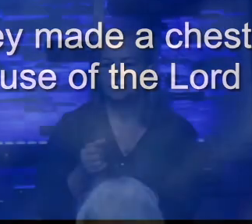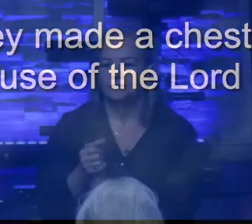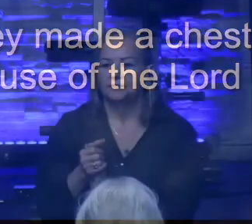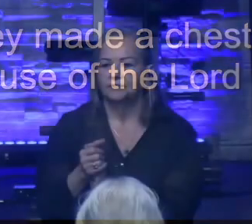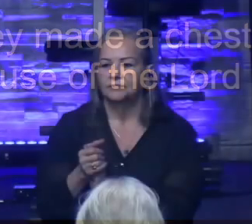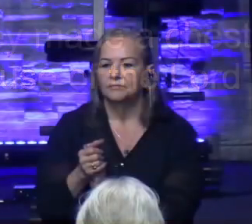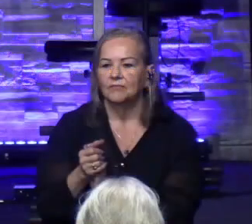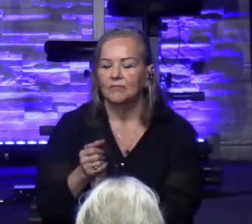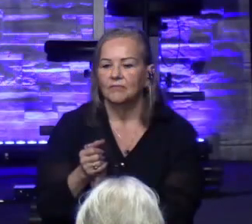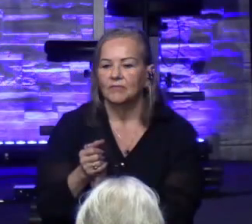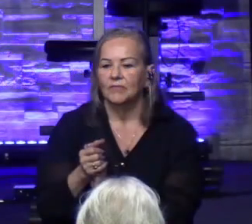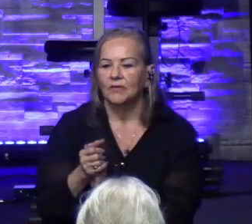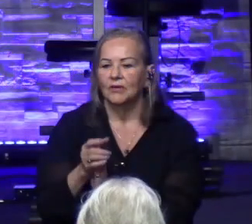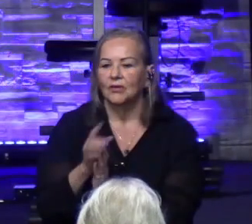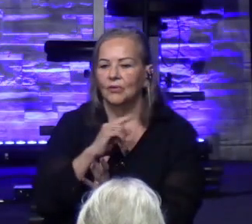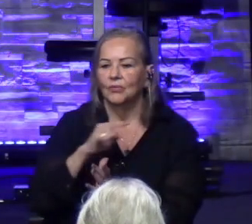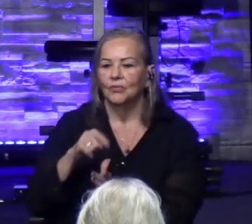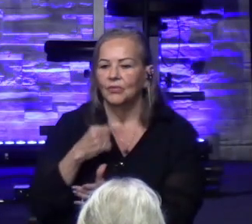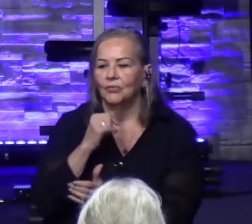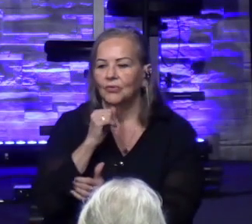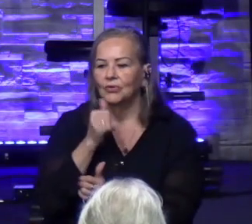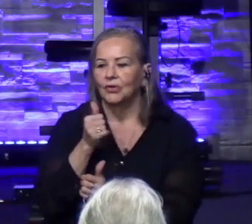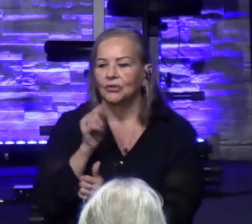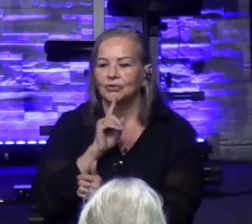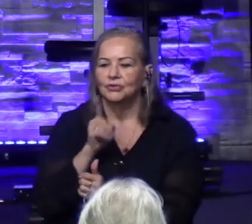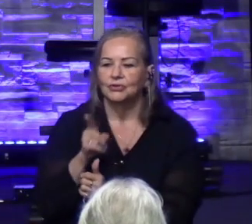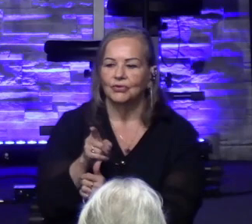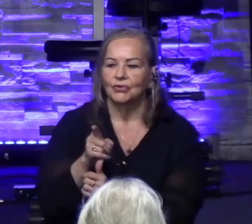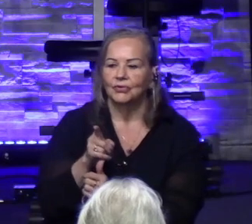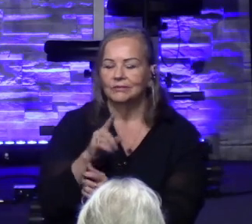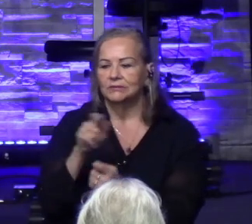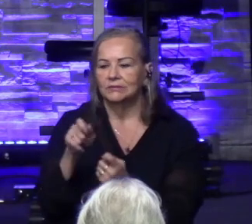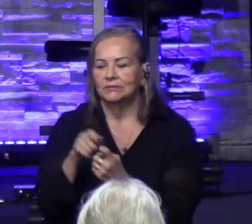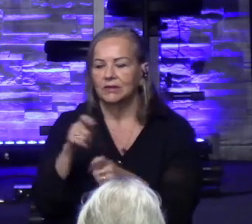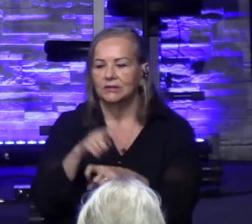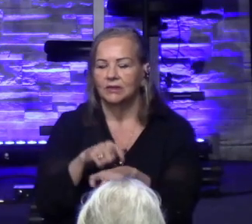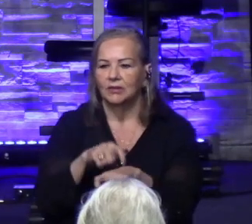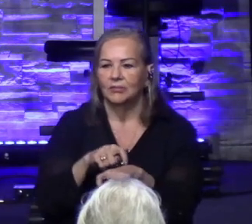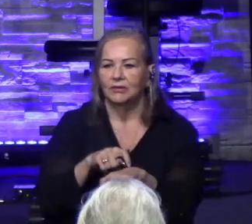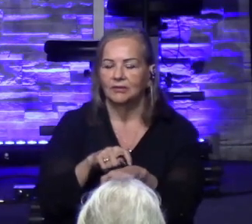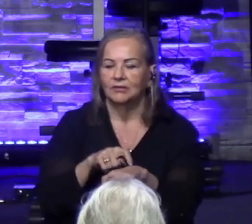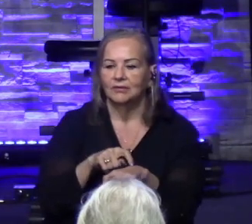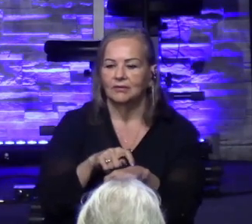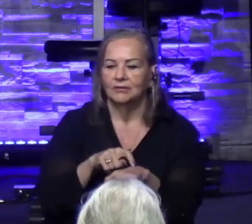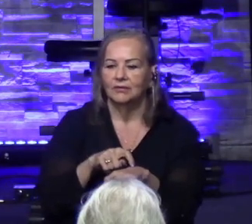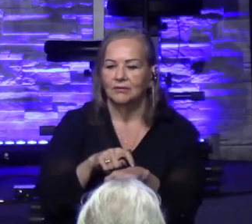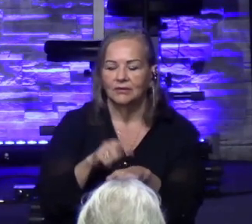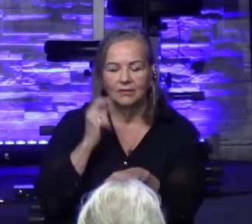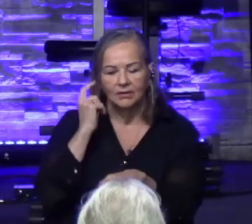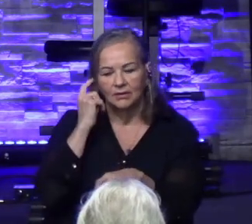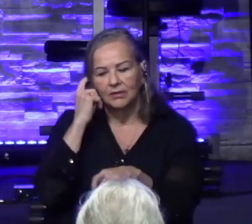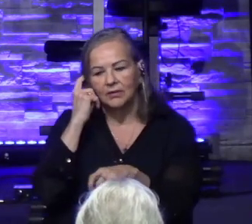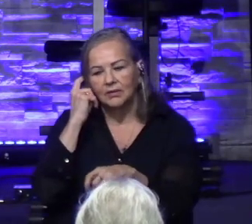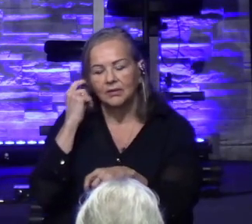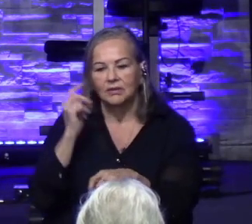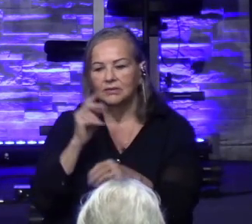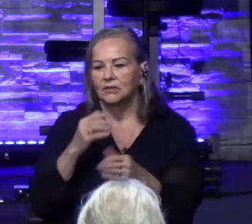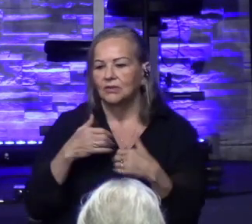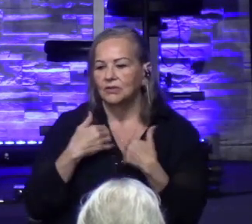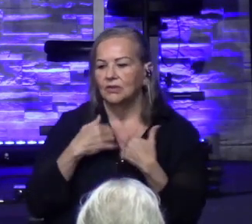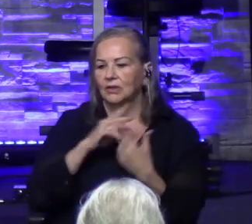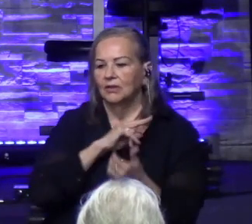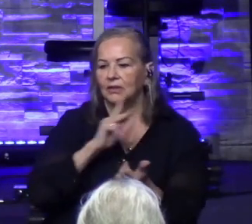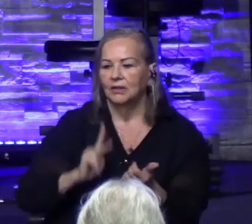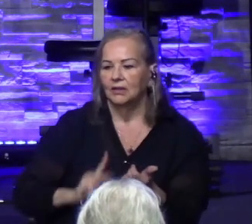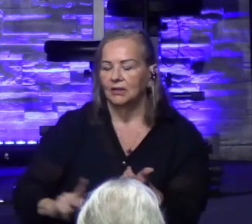We were unsure as to the exact timing this young king determined to repair the house of the Lord, Solomon's